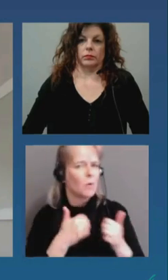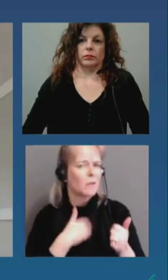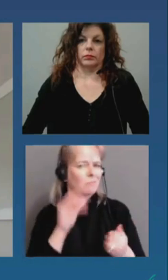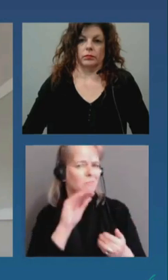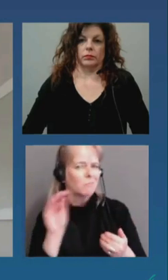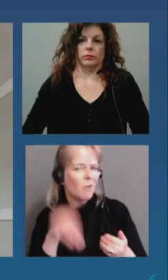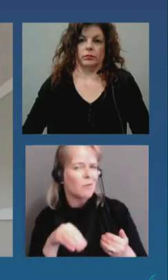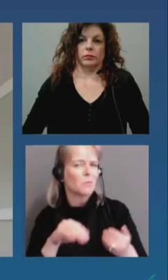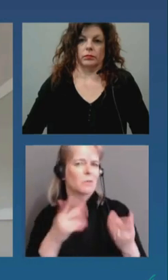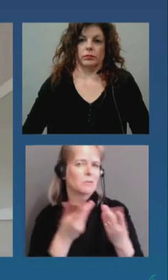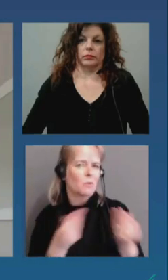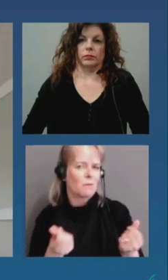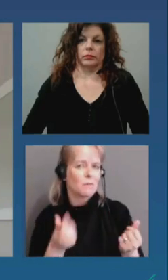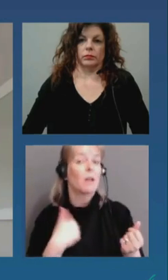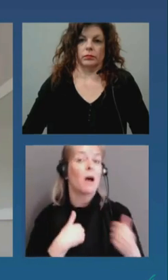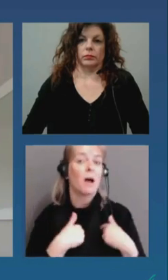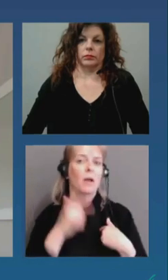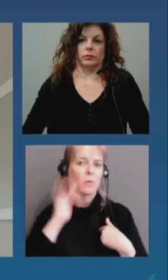of ottawa